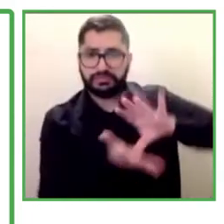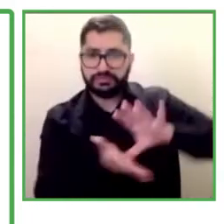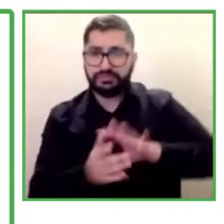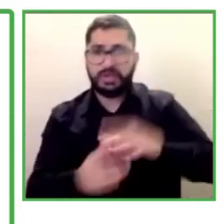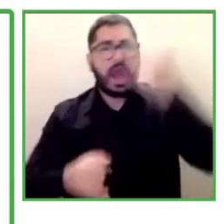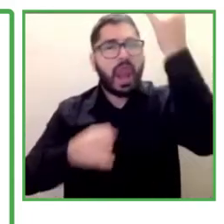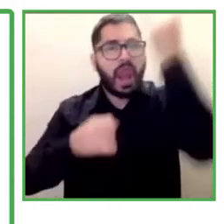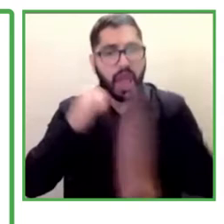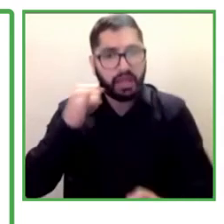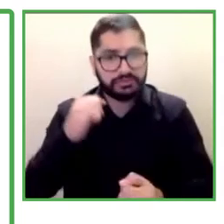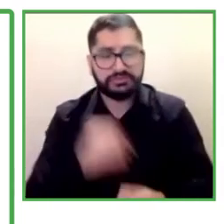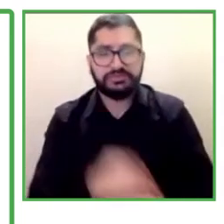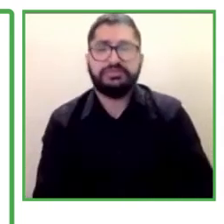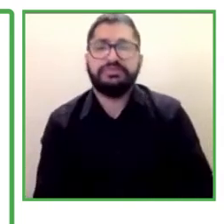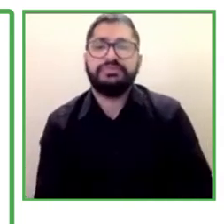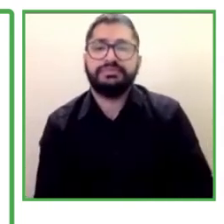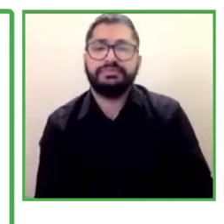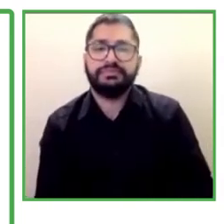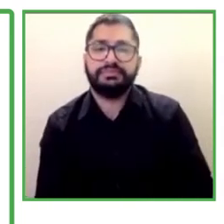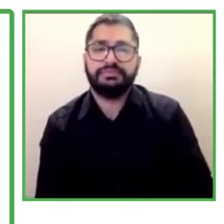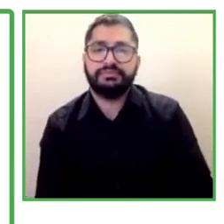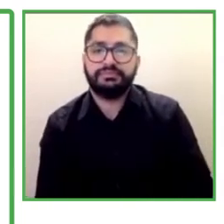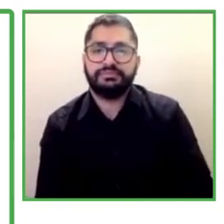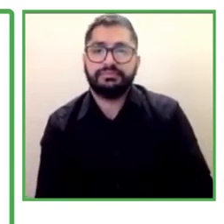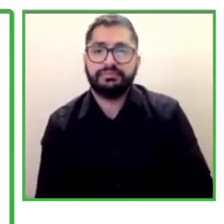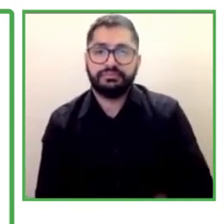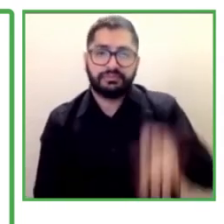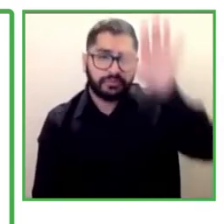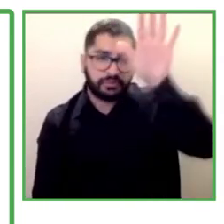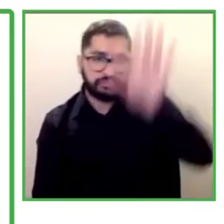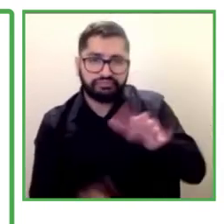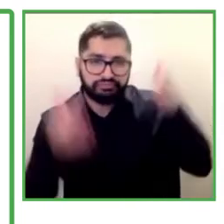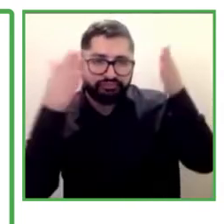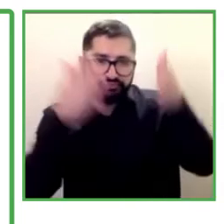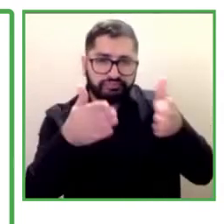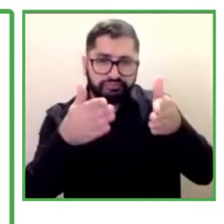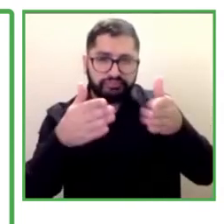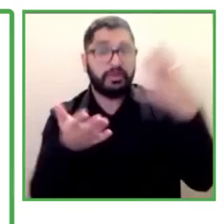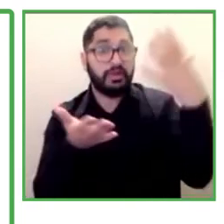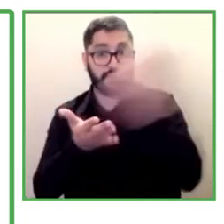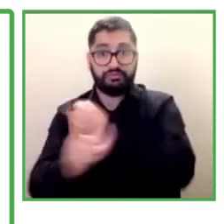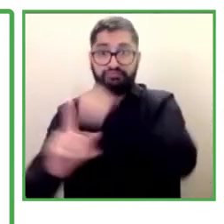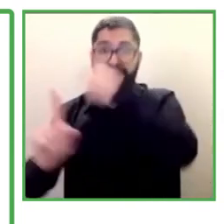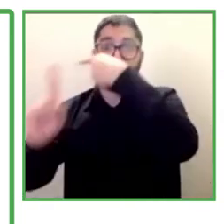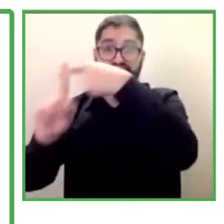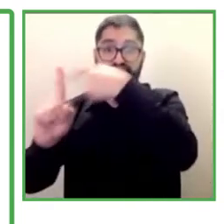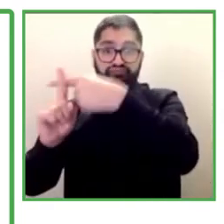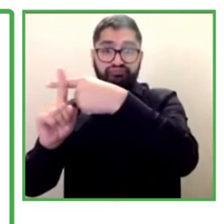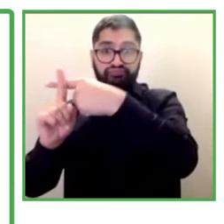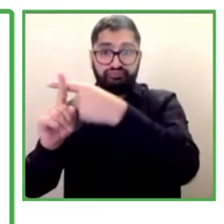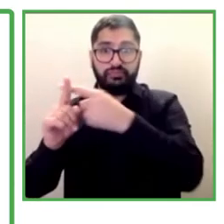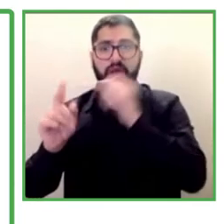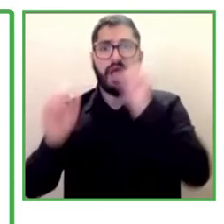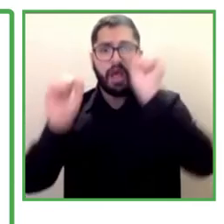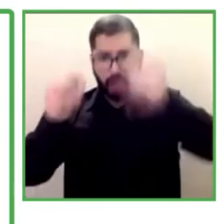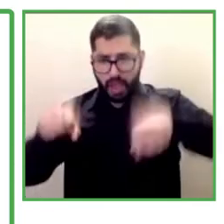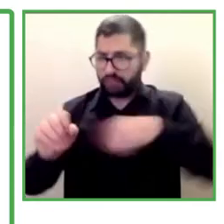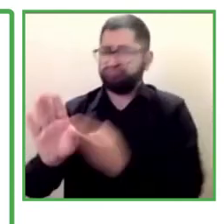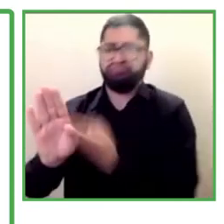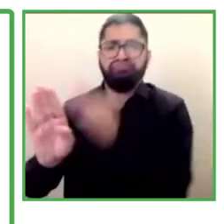the success factors that this program has is the backing of organizations